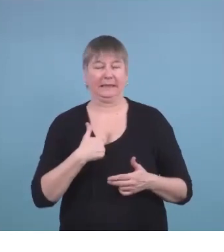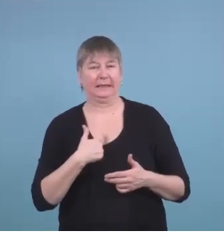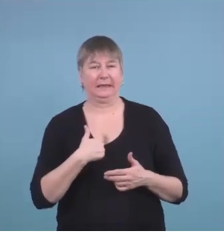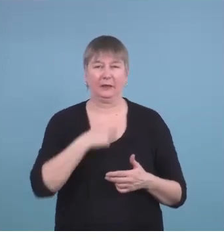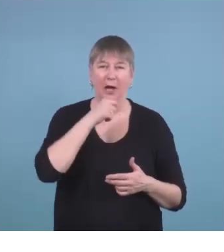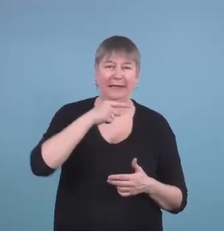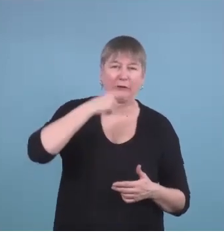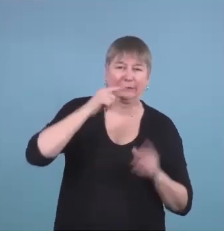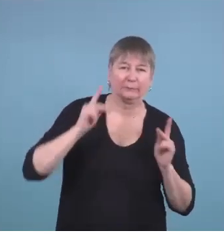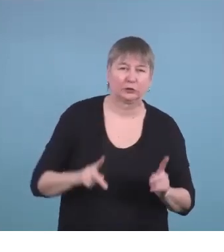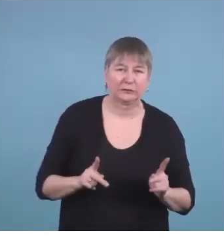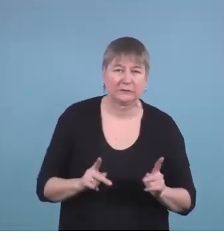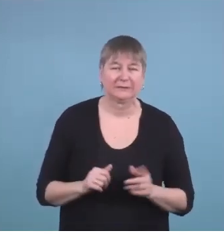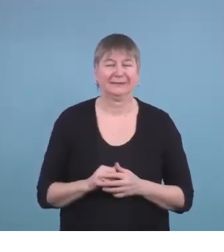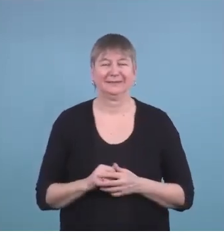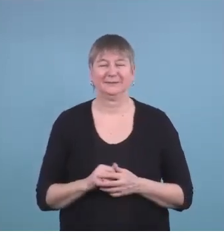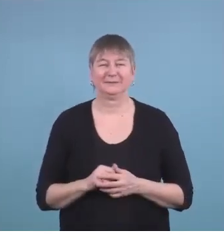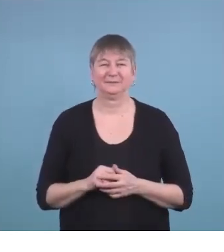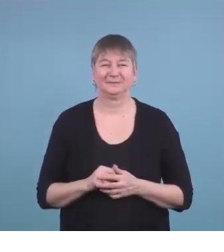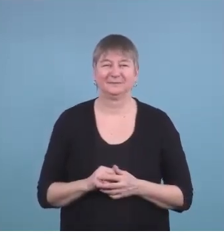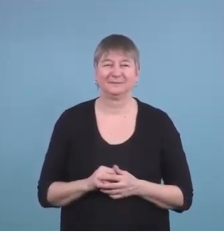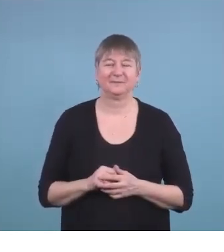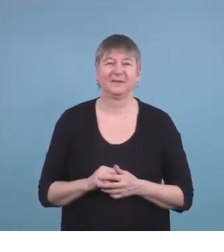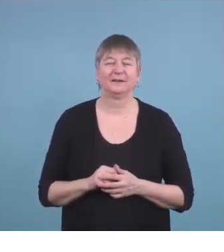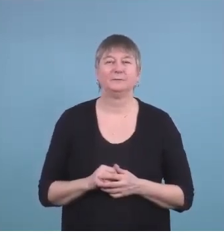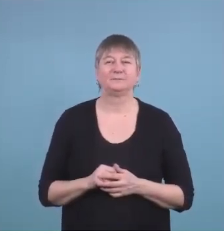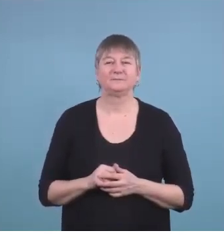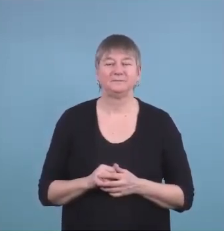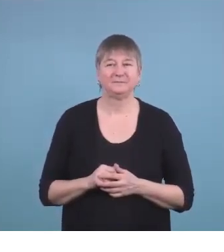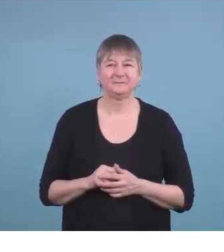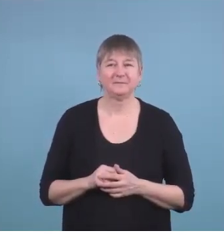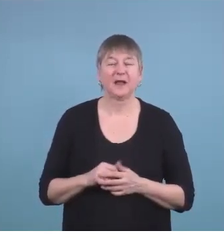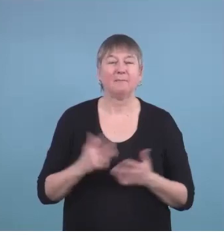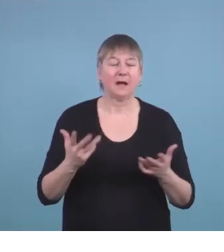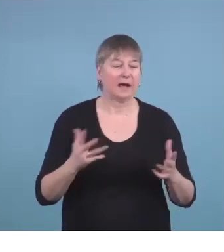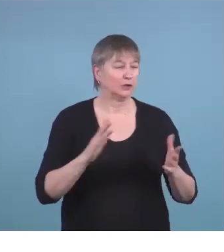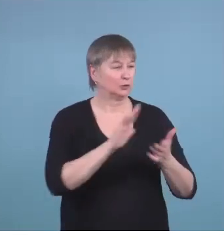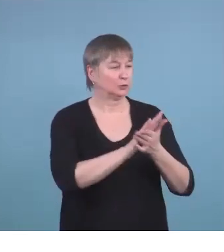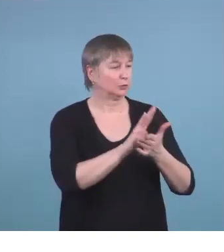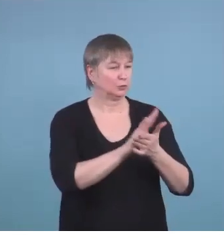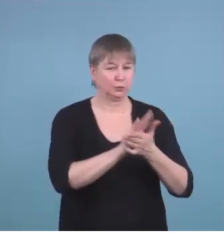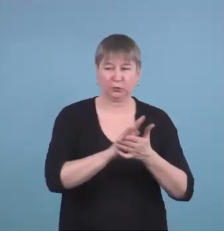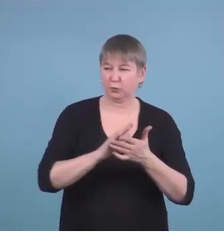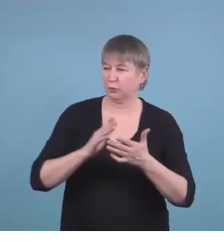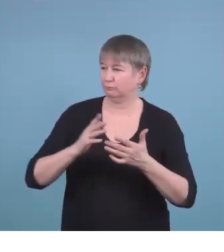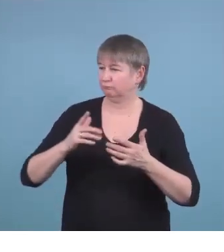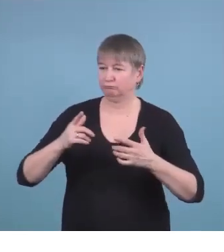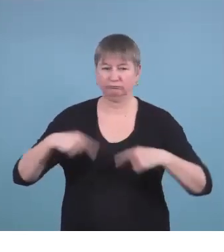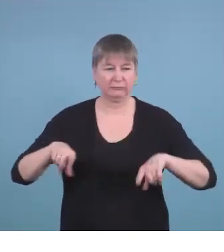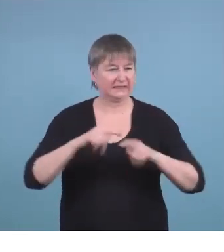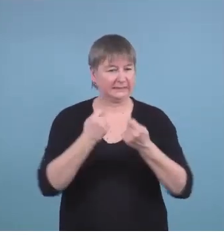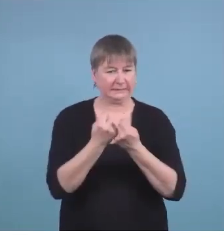but going from the joy of being surrounded by a team who gets you